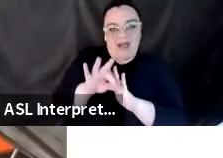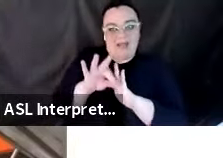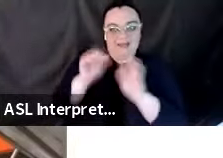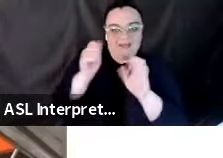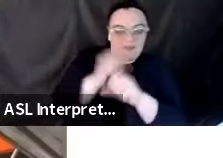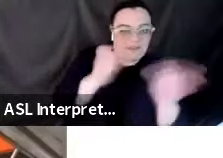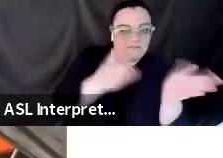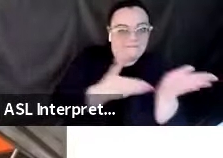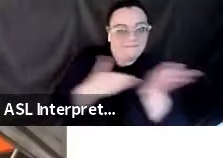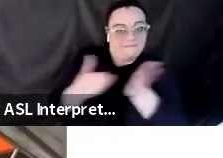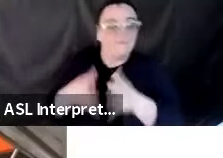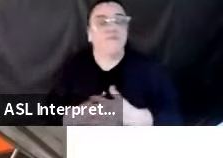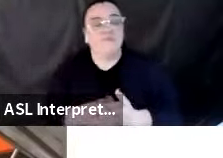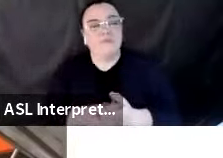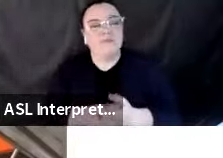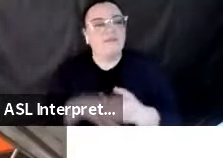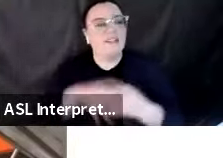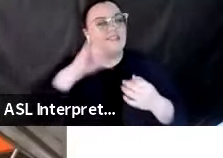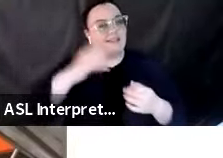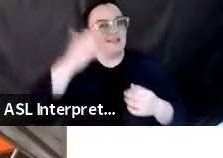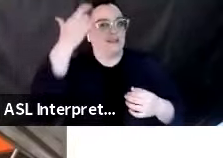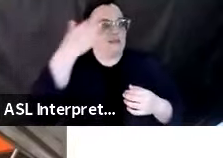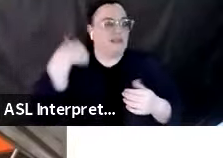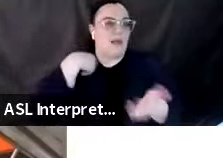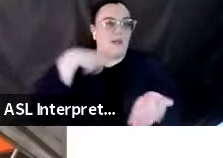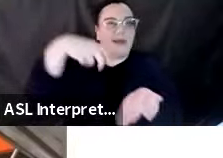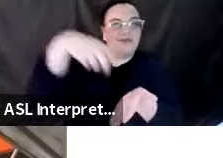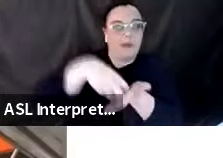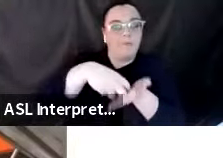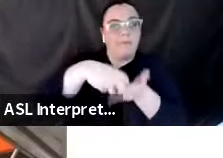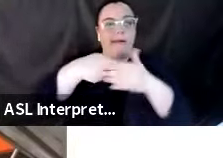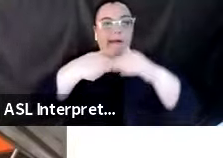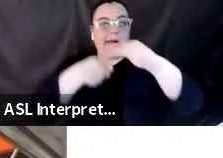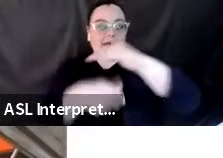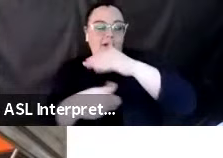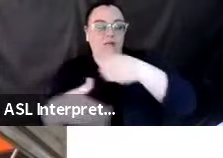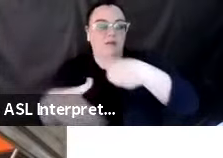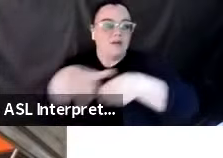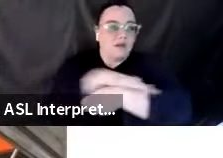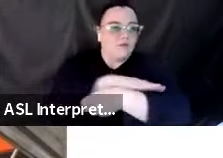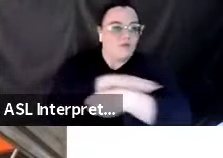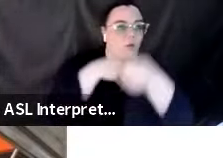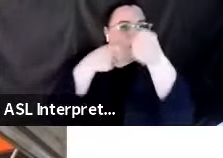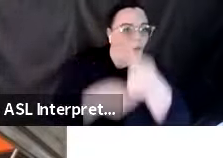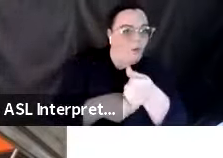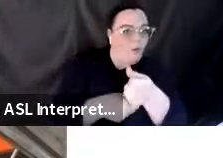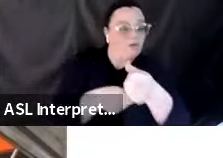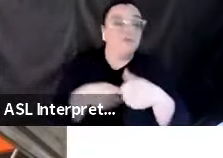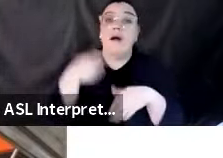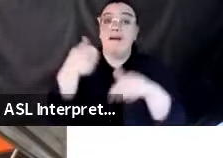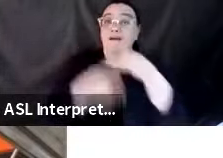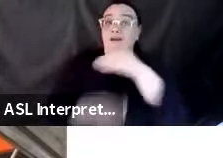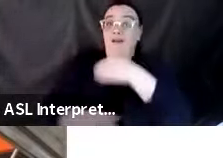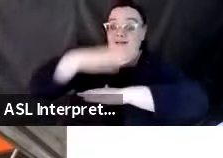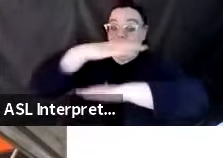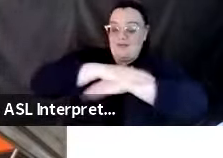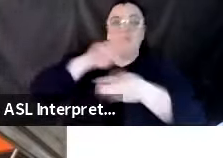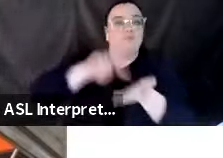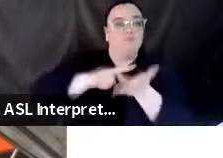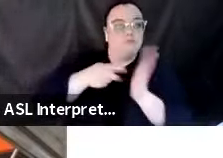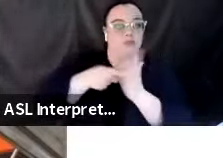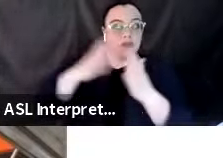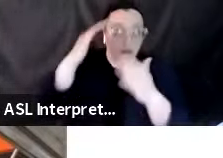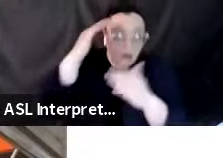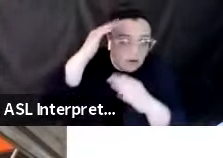thrown to the ground and prevents injury from falling or flying items, especially those that you might encounter if you were